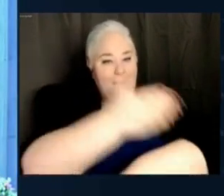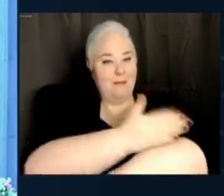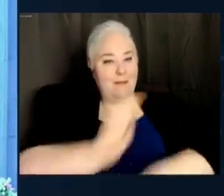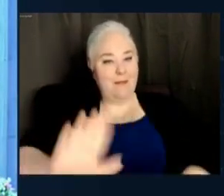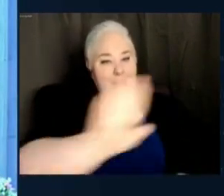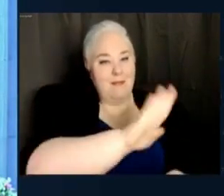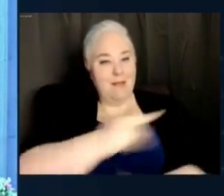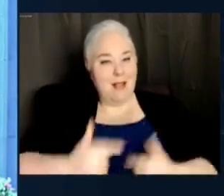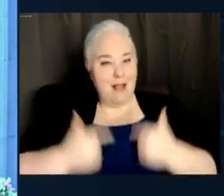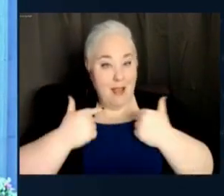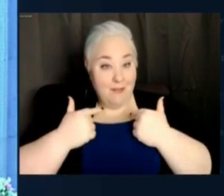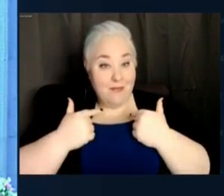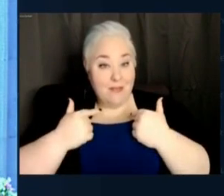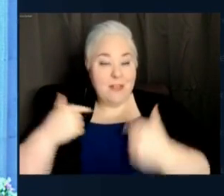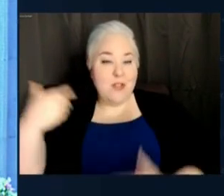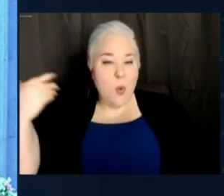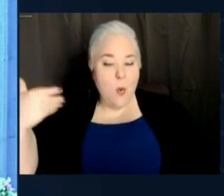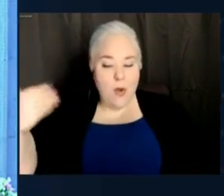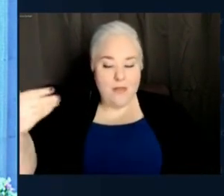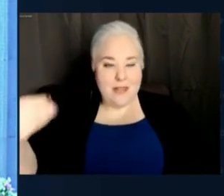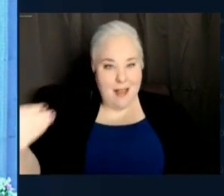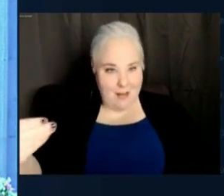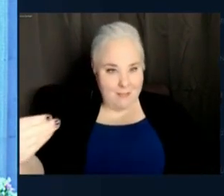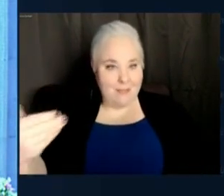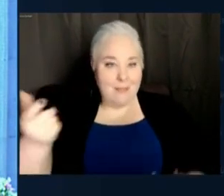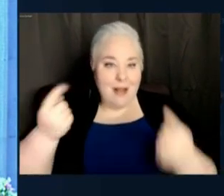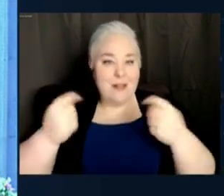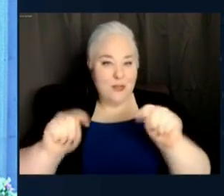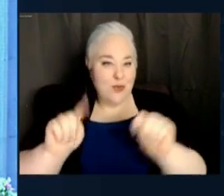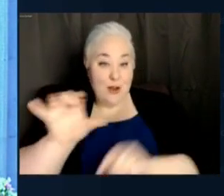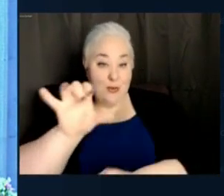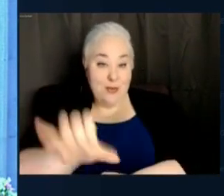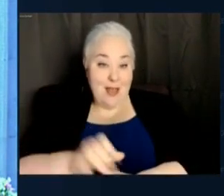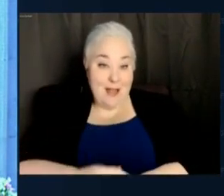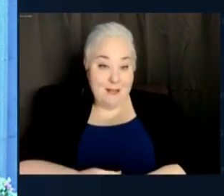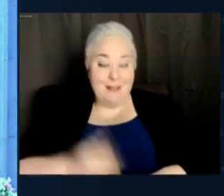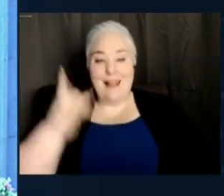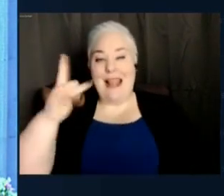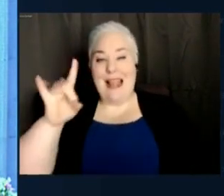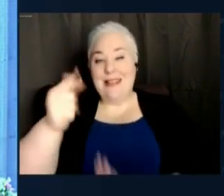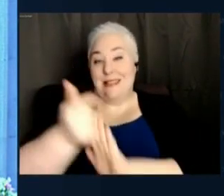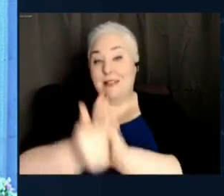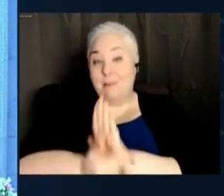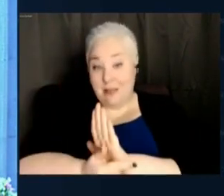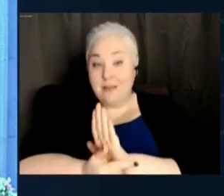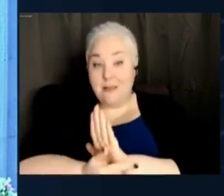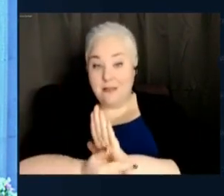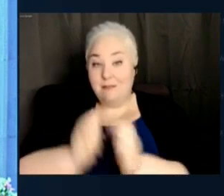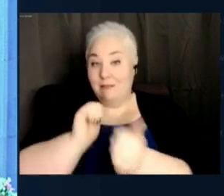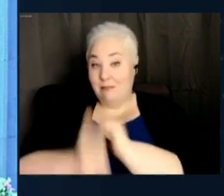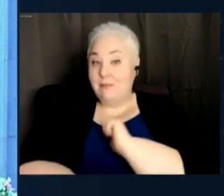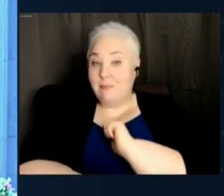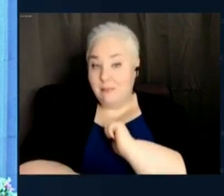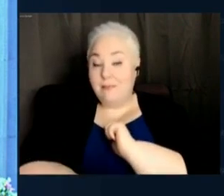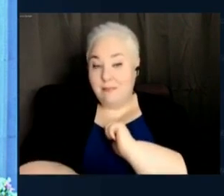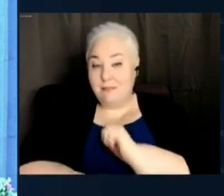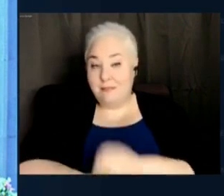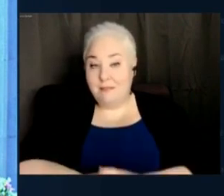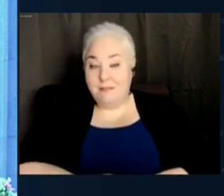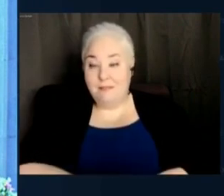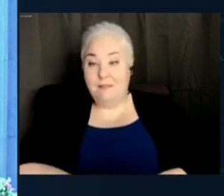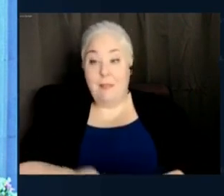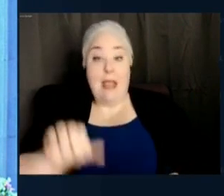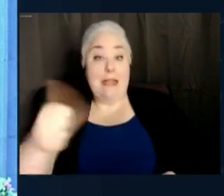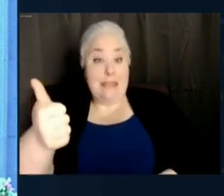about the business of trying to do that. 18 bills while I was in Congress were signed into law, 10 under